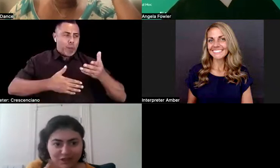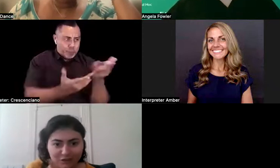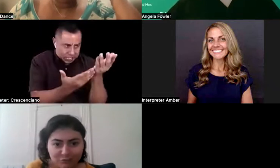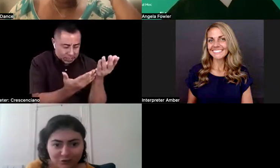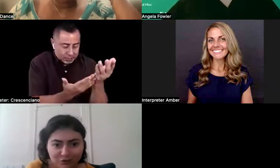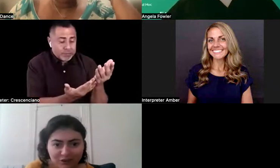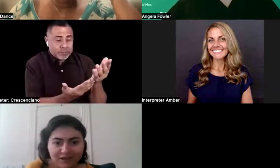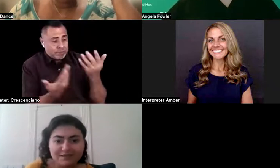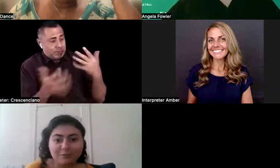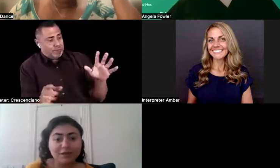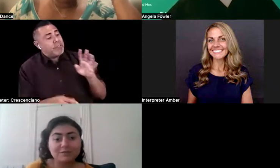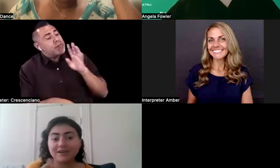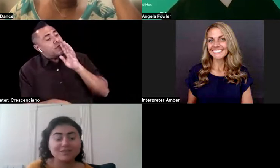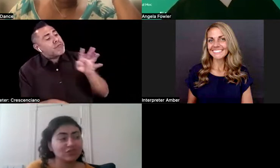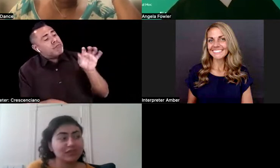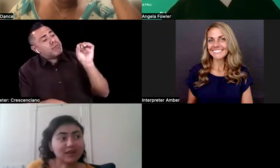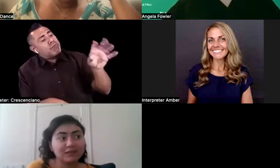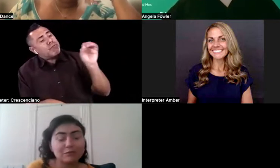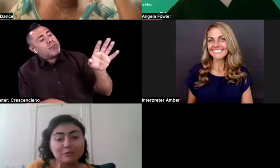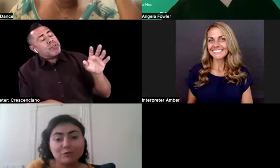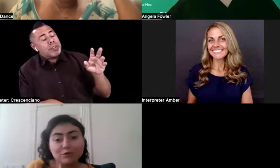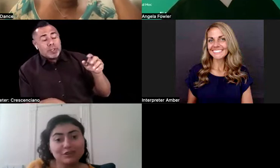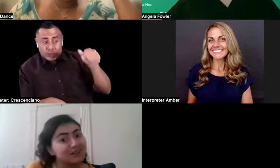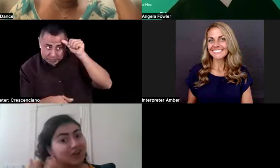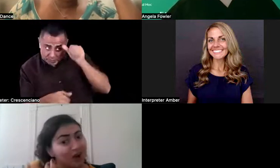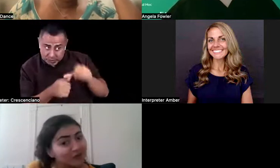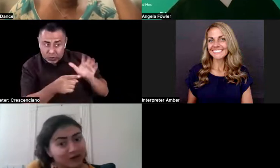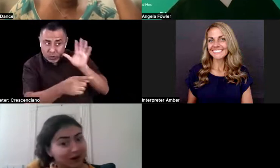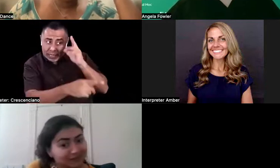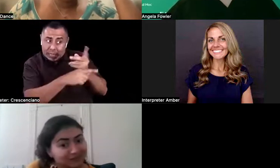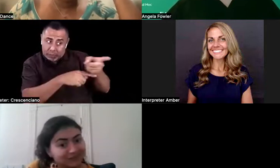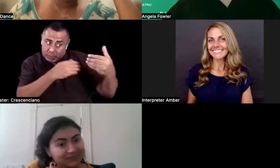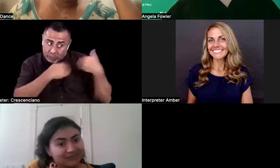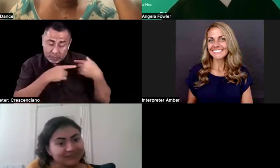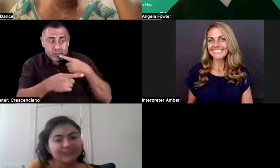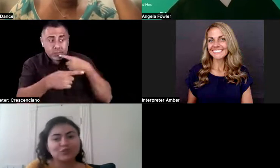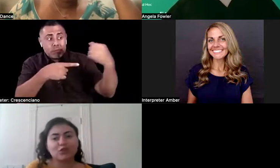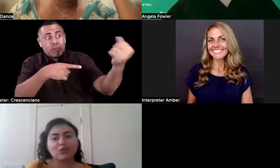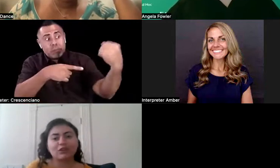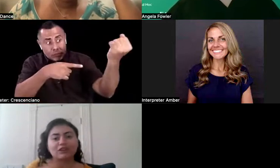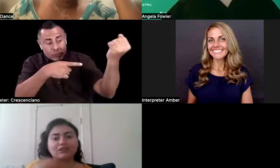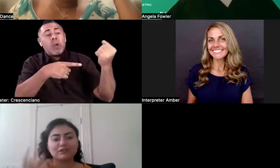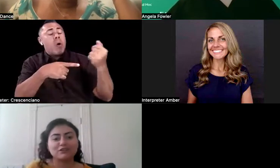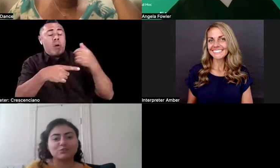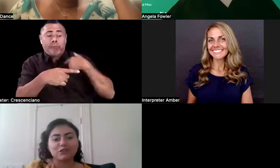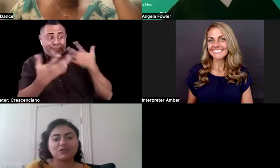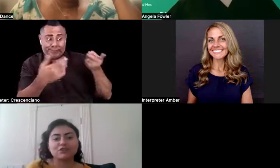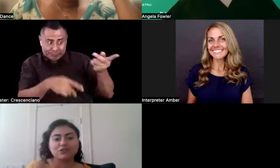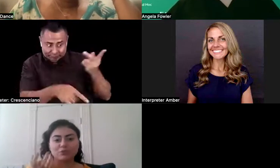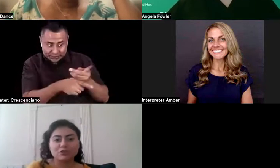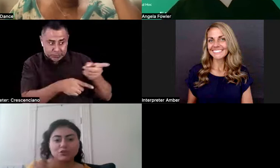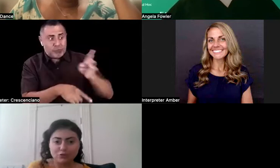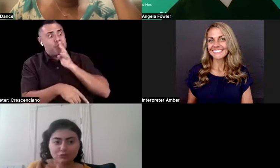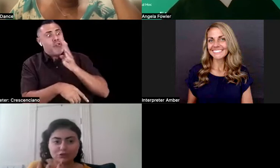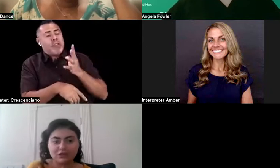hold them accountable. Sometimes I actually had them even put it in a contract. So like, there is ways